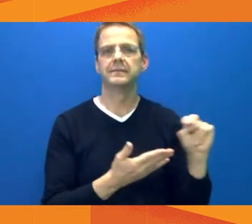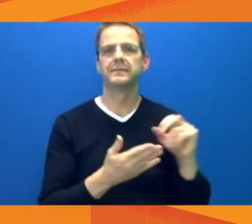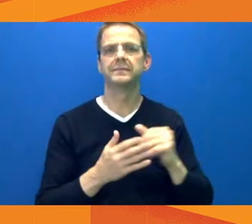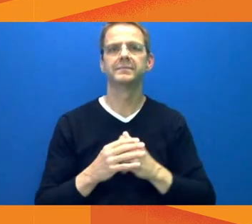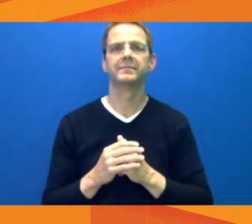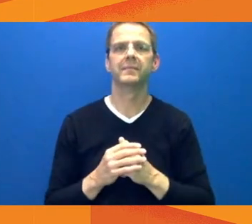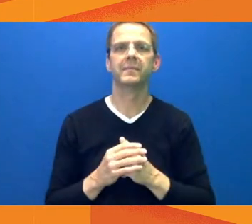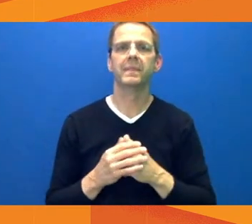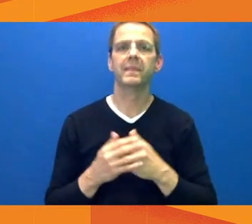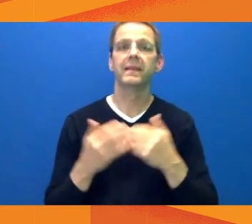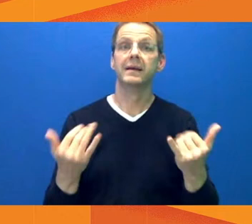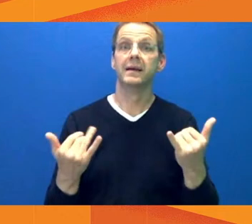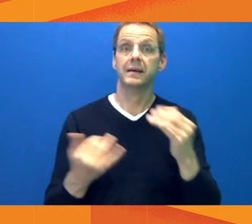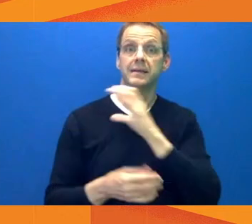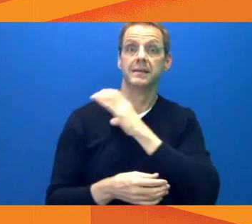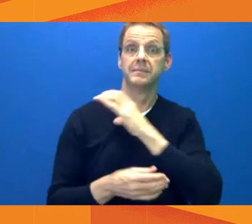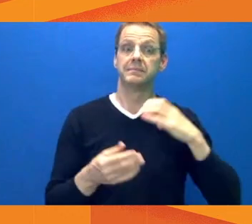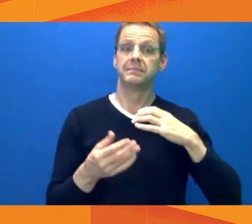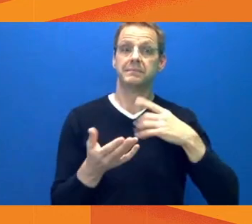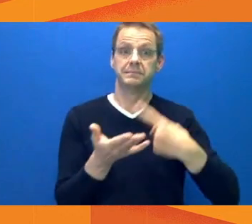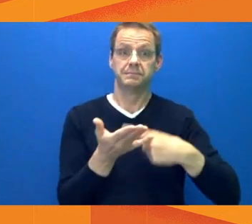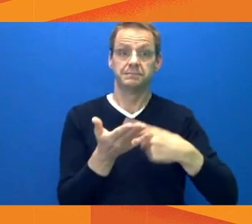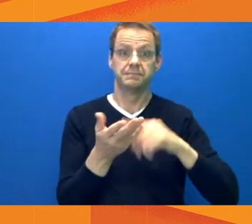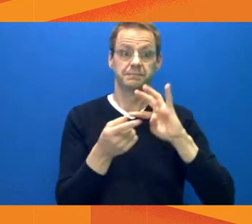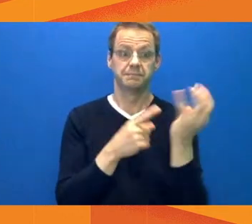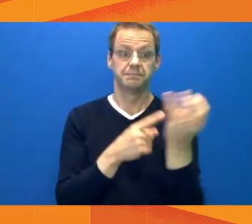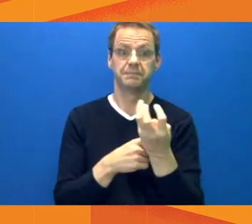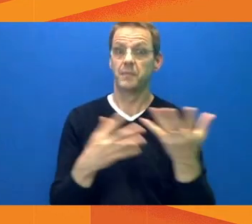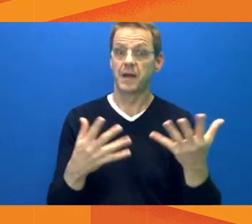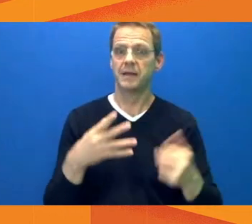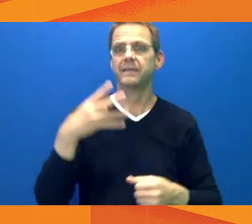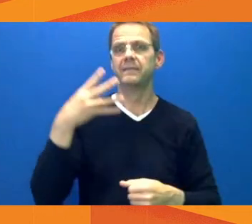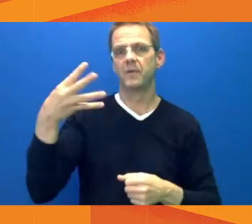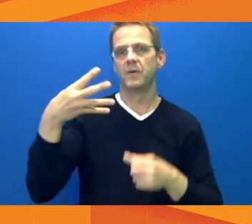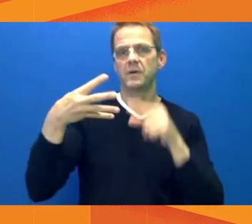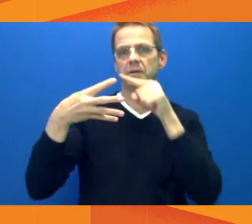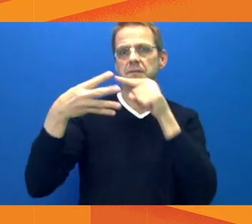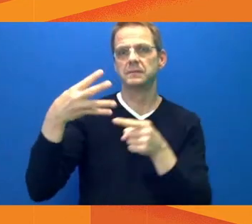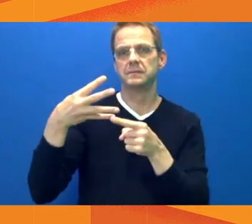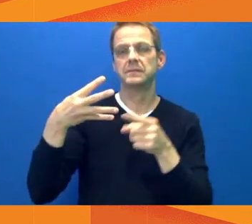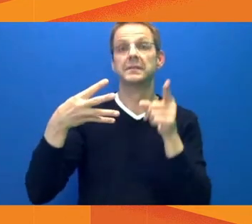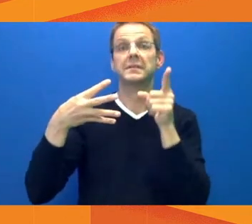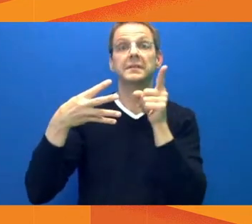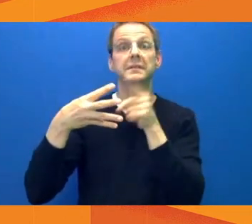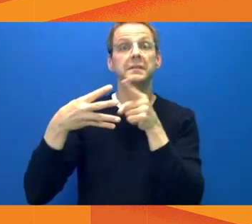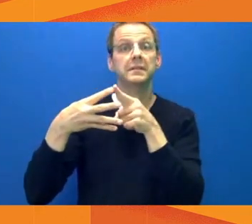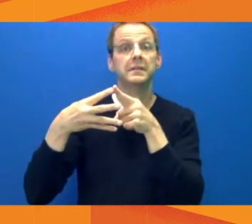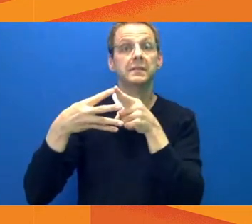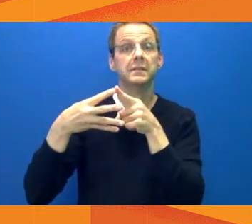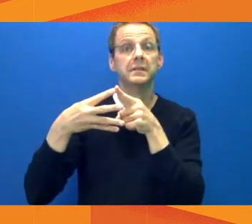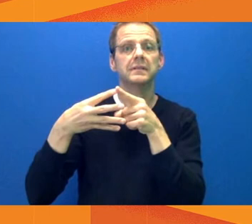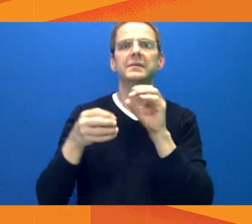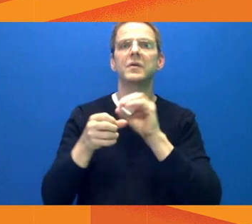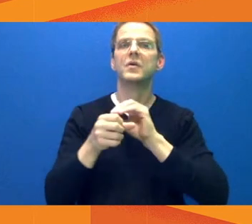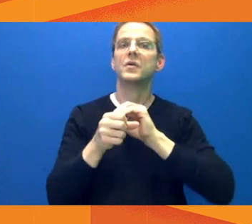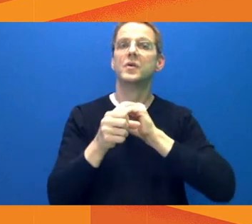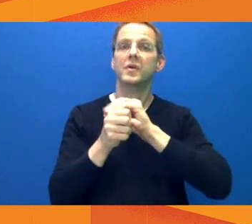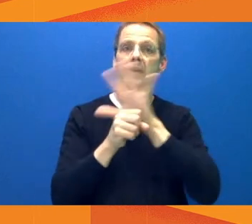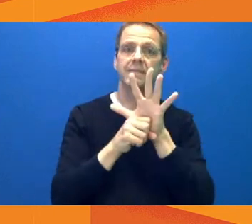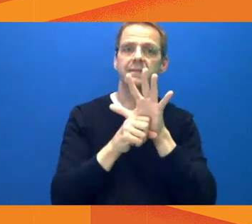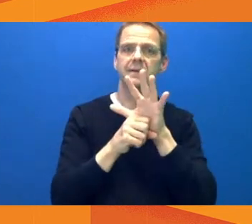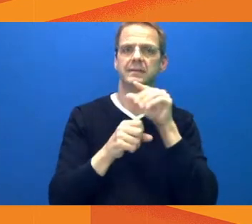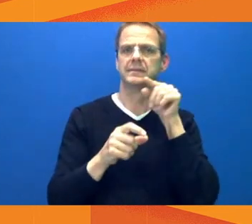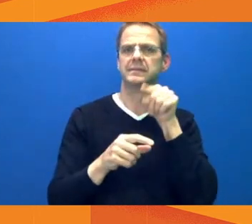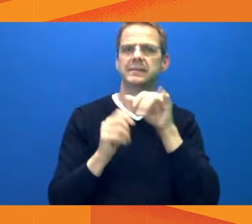spreading in our community. What current actions the City is taking. How new restrictions affect our programs. And what